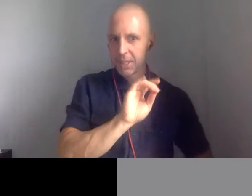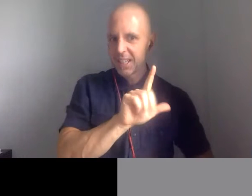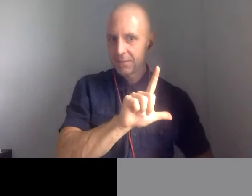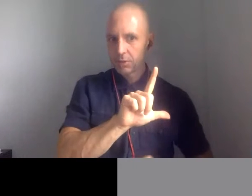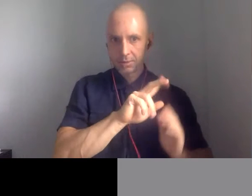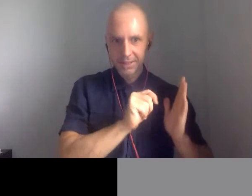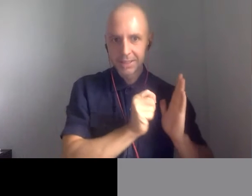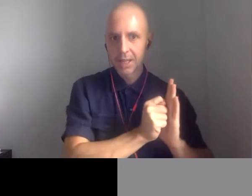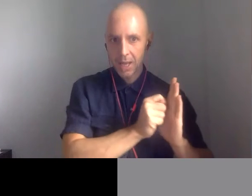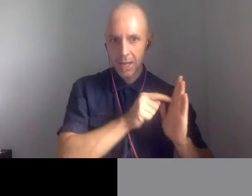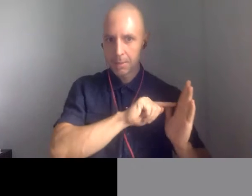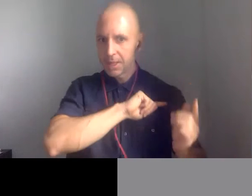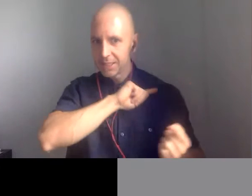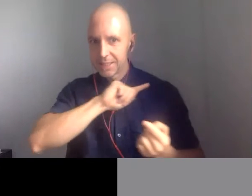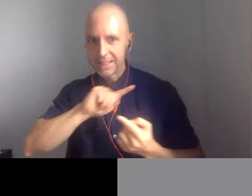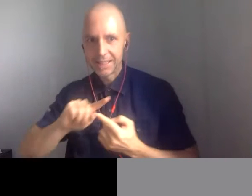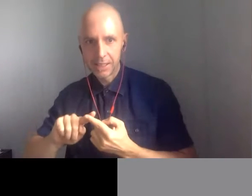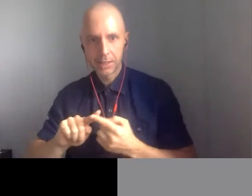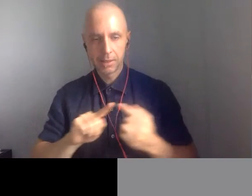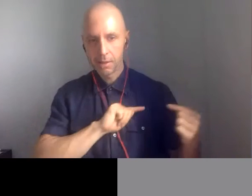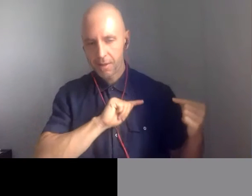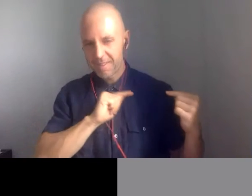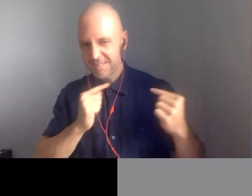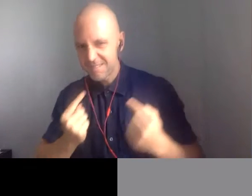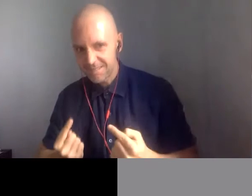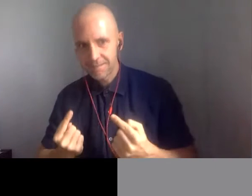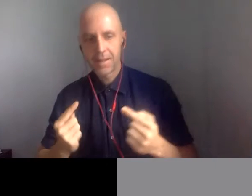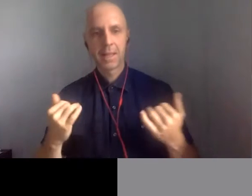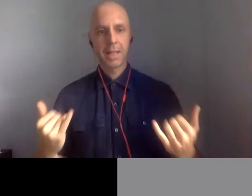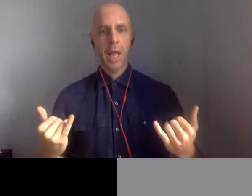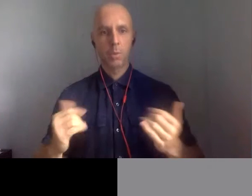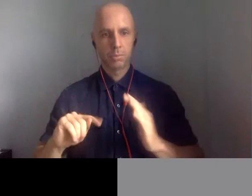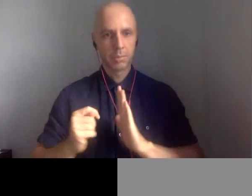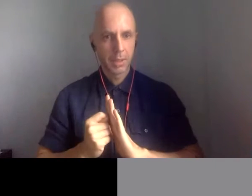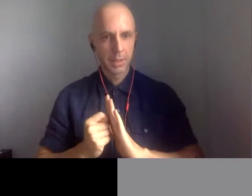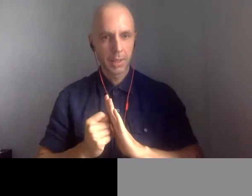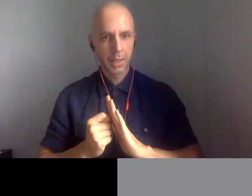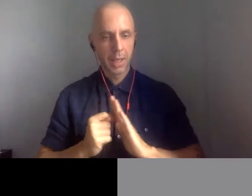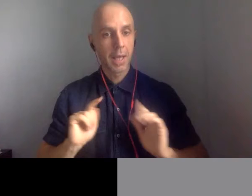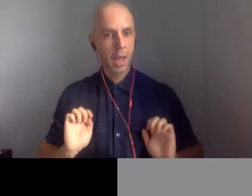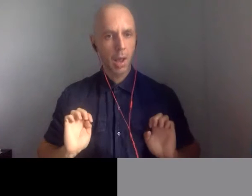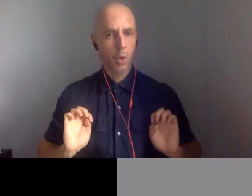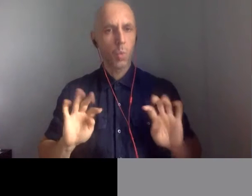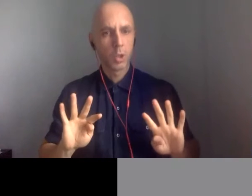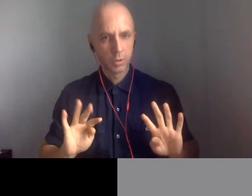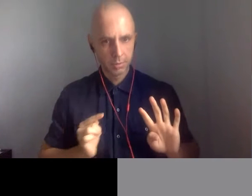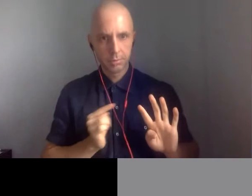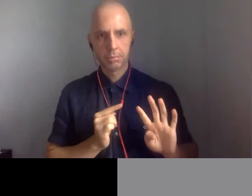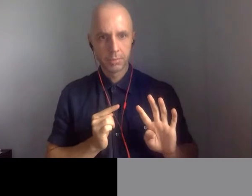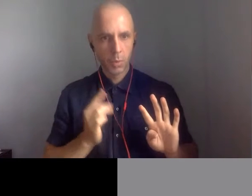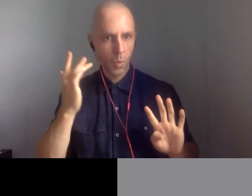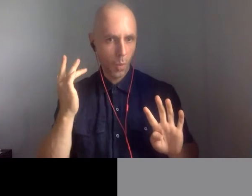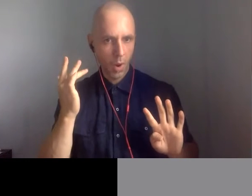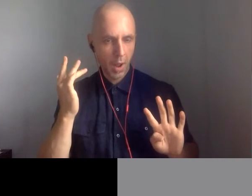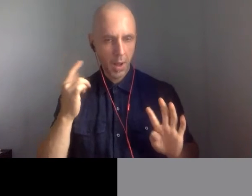outwards geographically as we consider questions of why do we believe the things we believe, how do